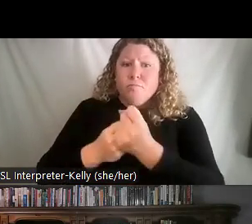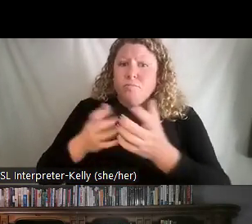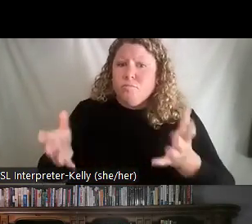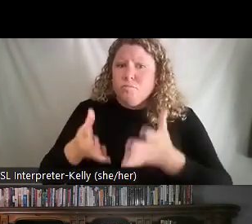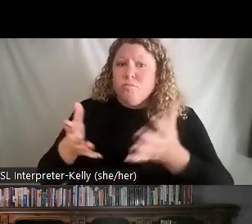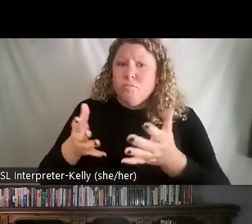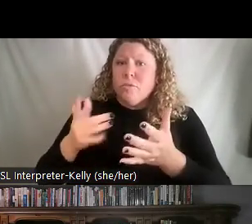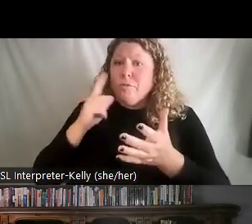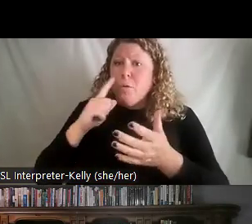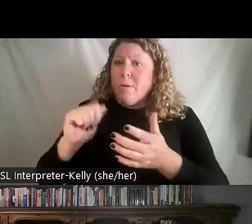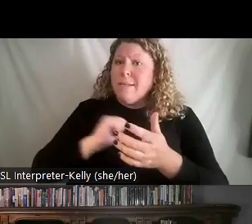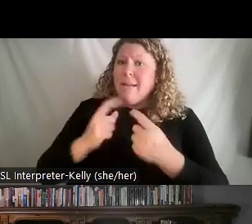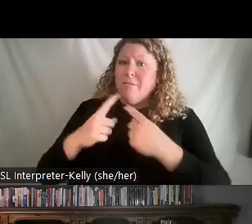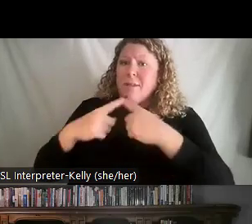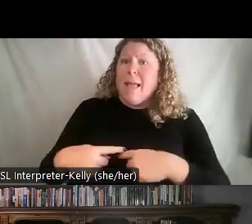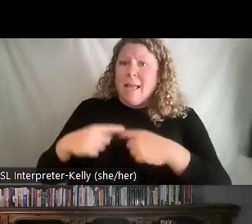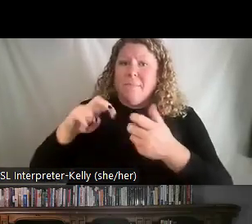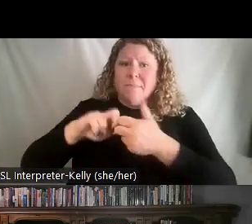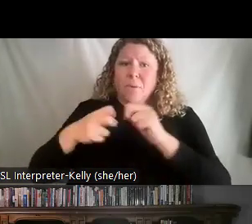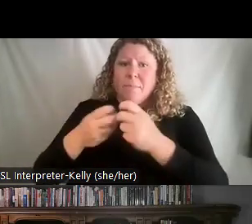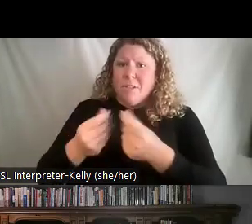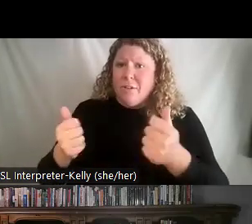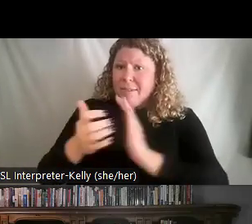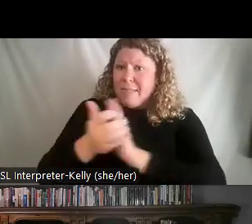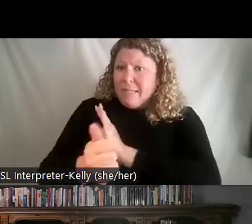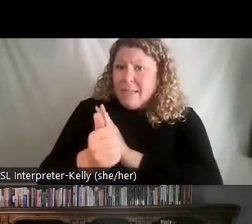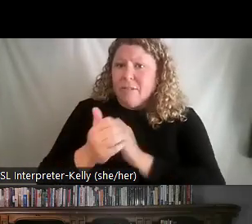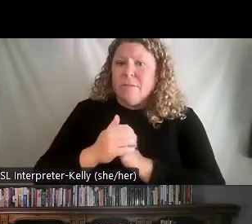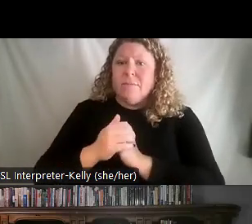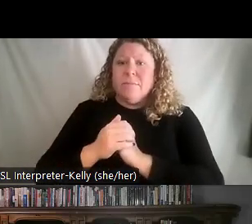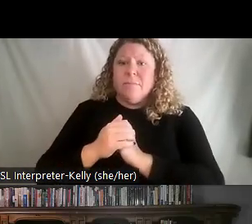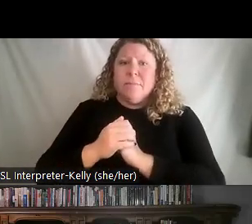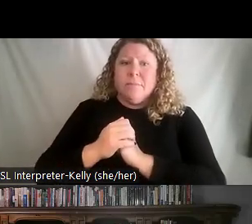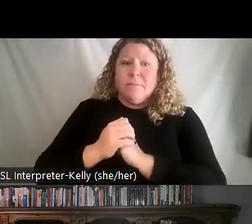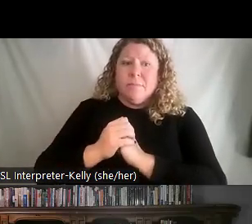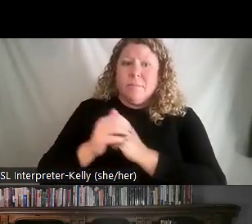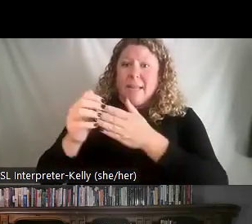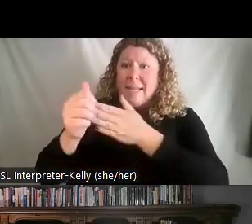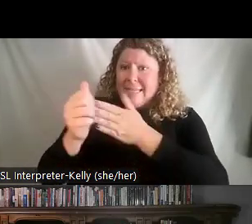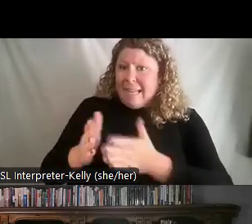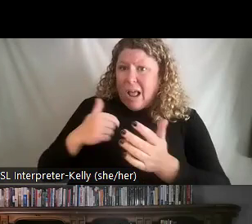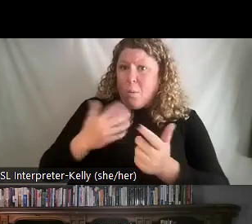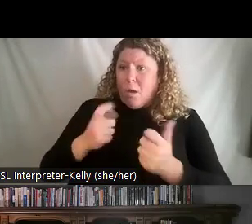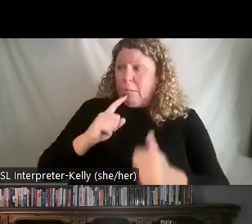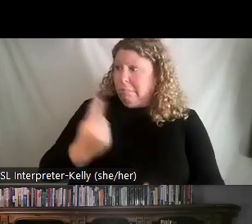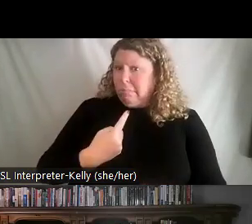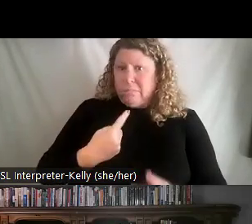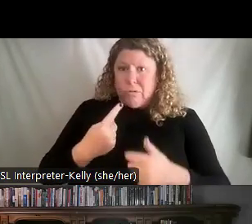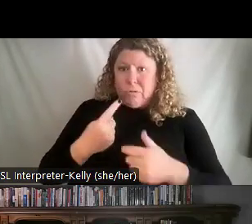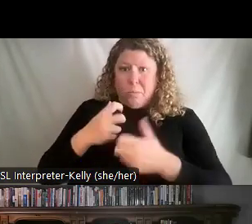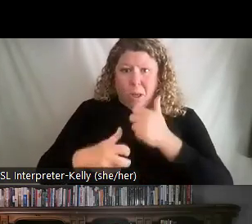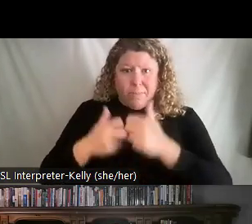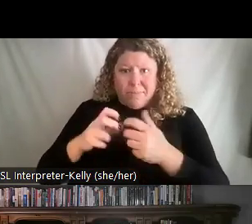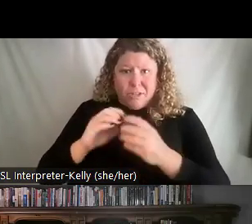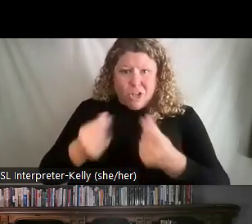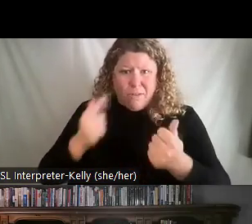problem-solving skills. We don't want to, as leaders, be the sole problem-solver for our group. We want our group